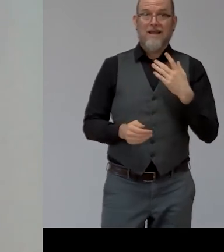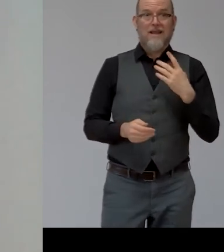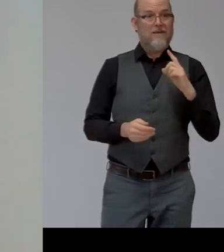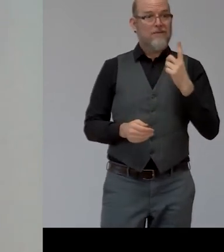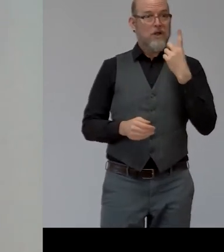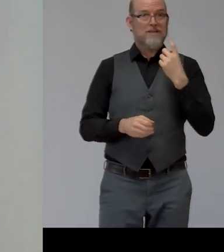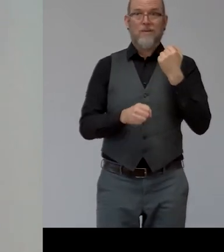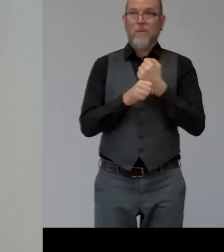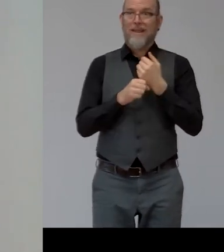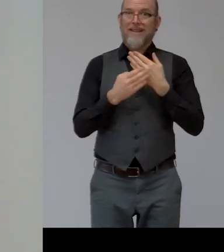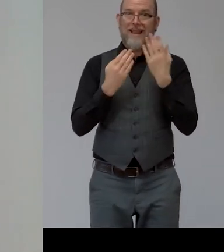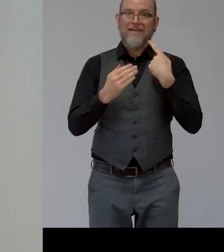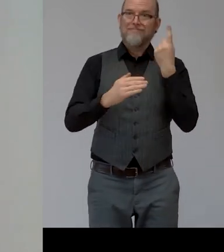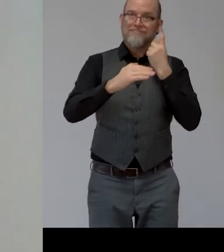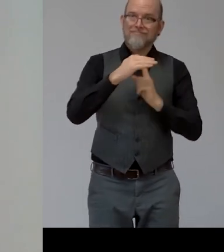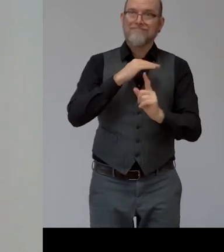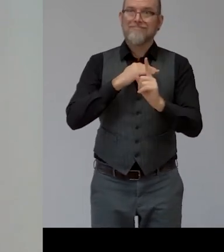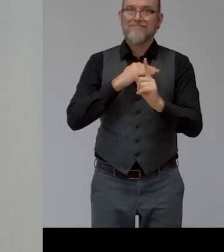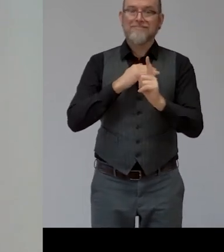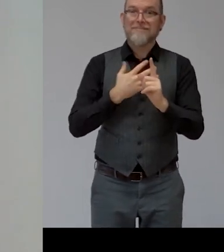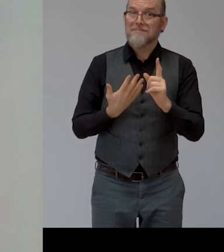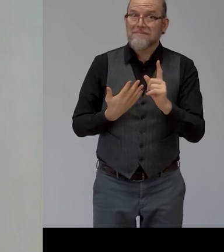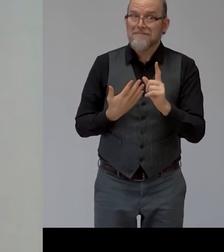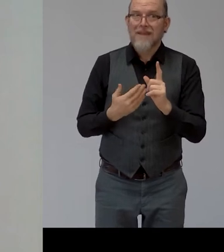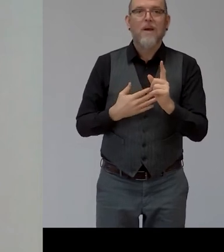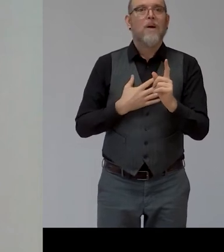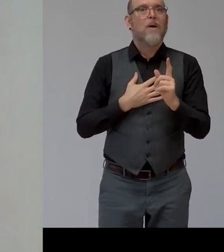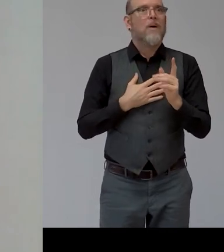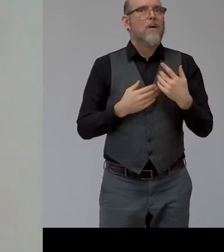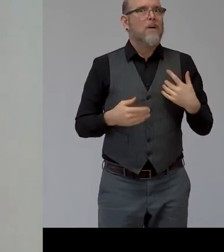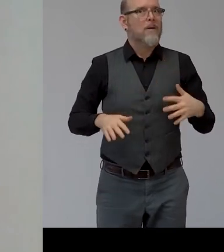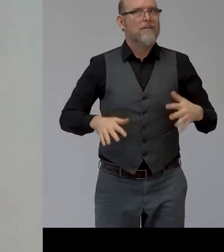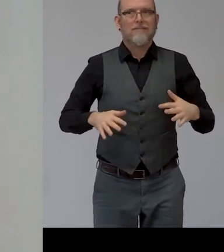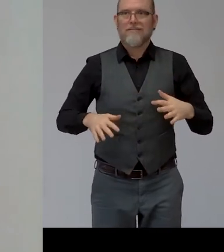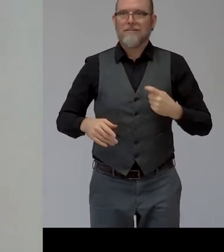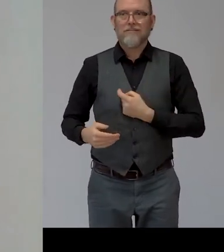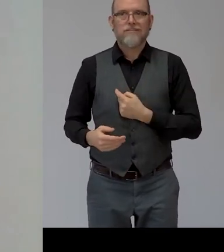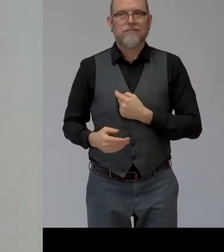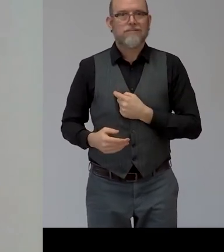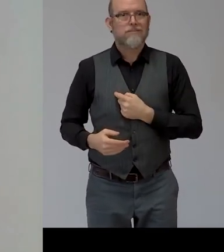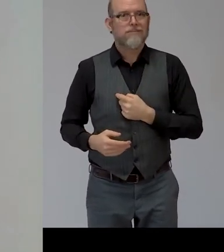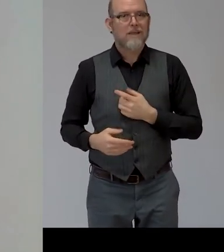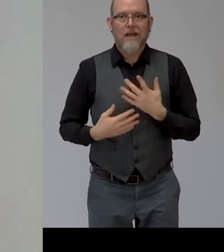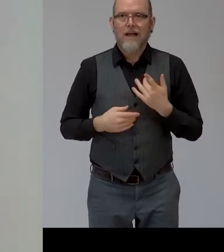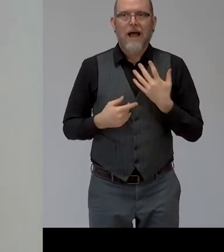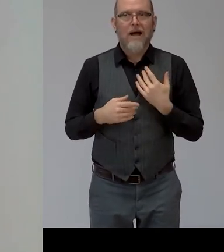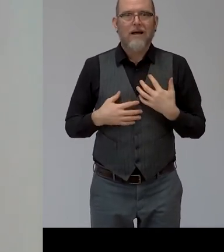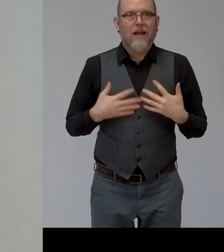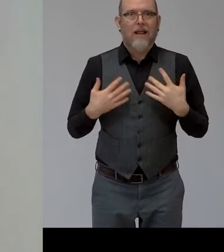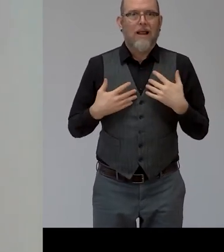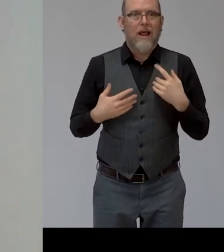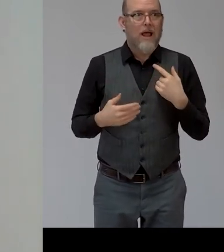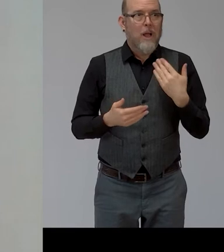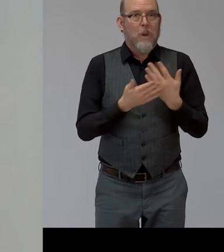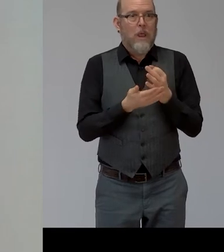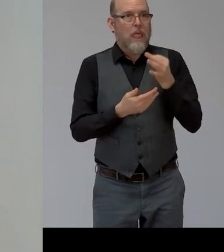as you can imagine is very nerve-wracking uh you know it's exciting it's a new place new people and you don't